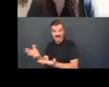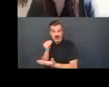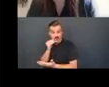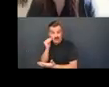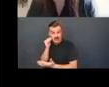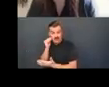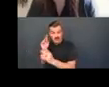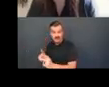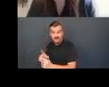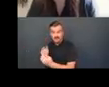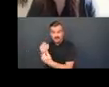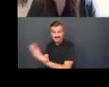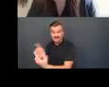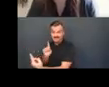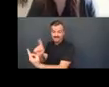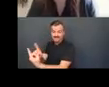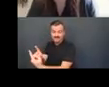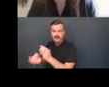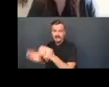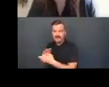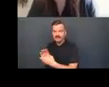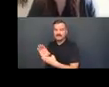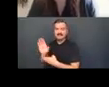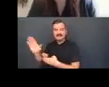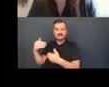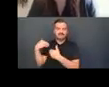-community partner becomes the user's locus of care.